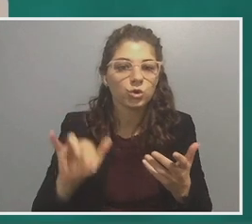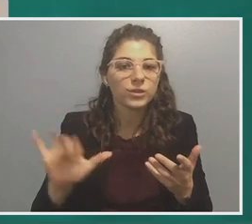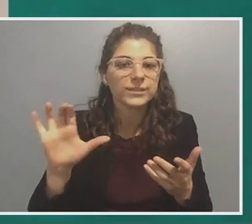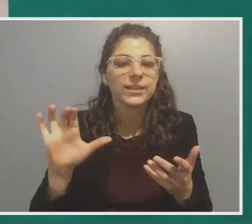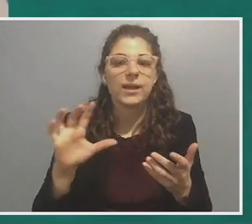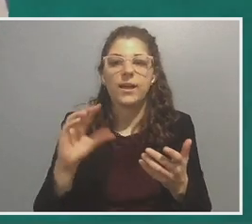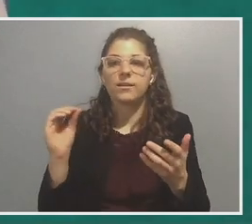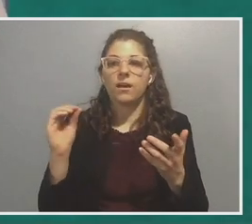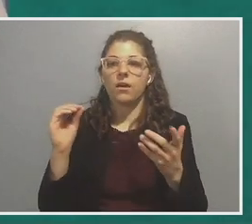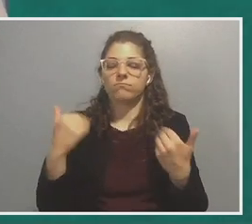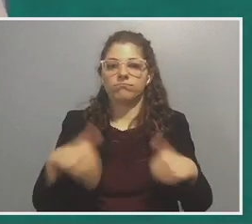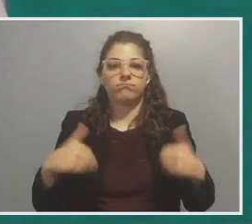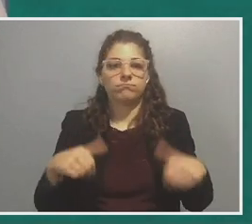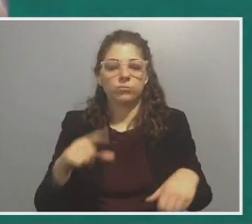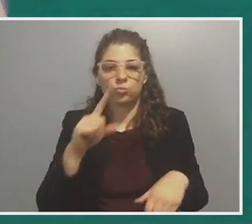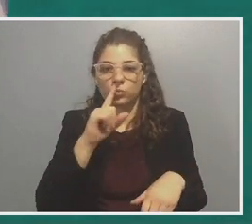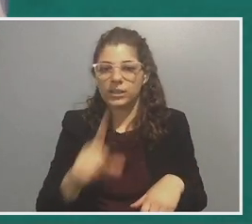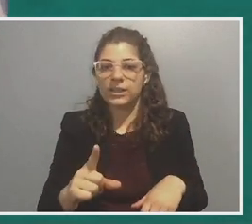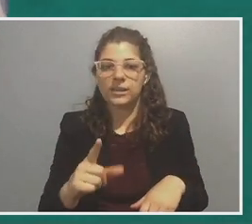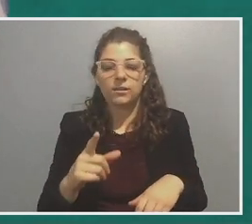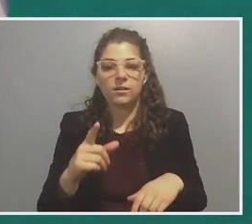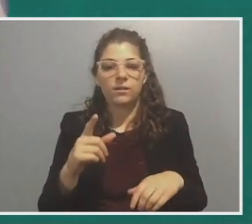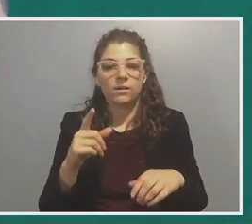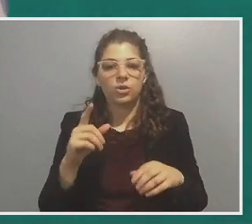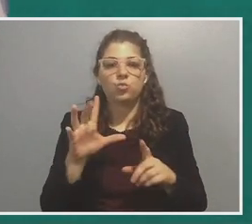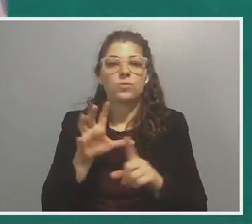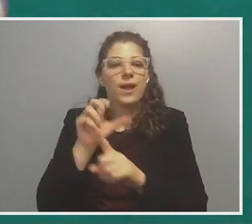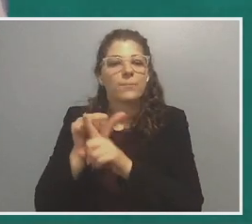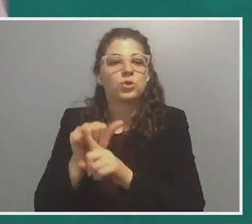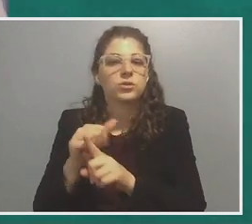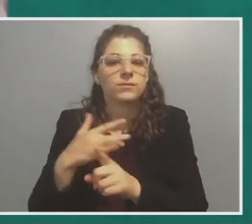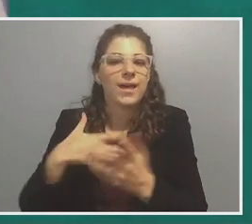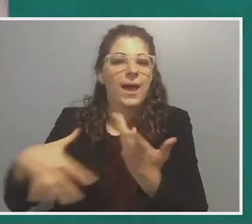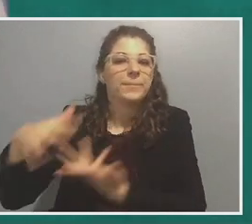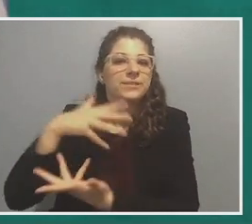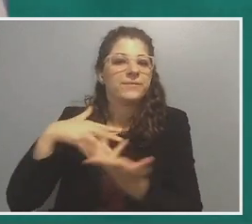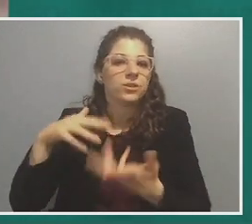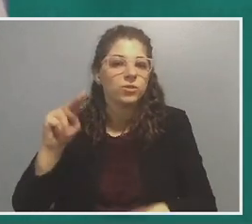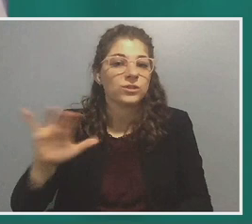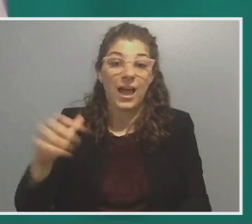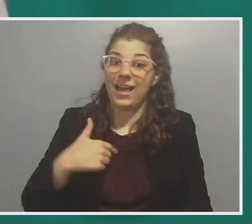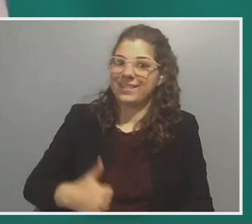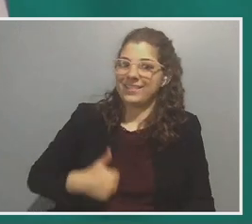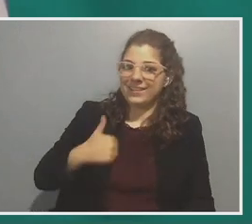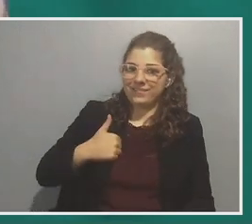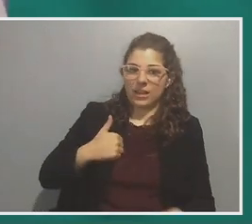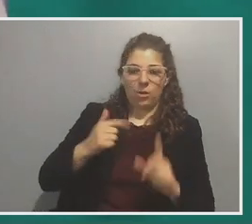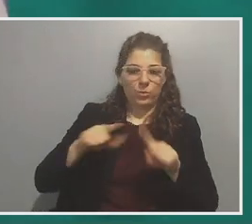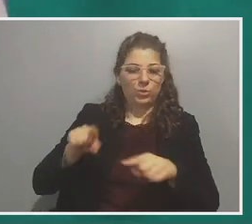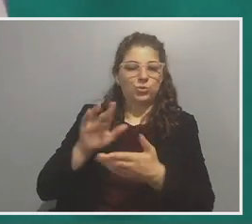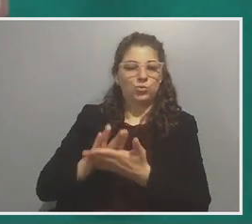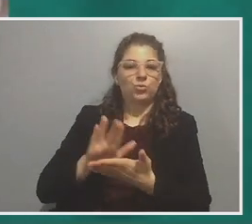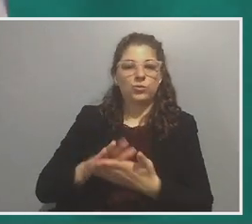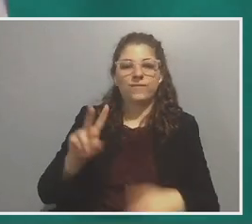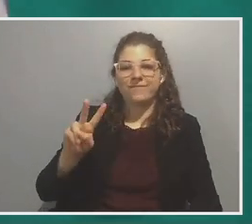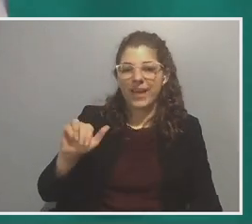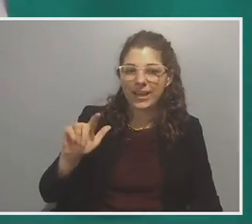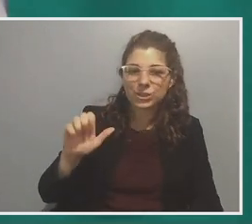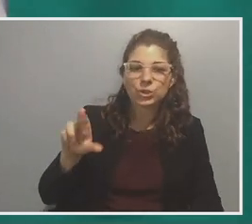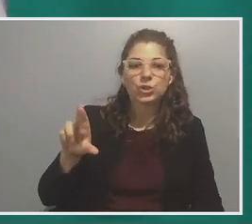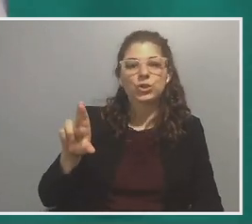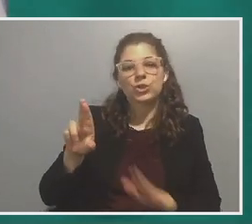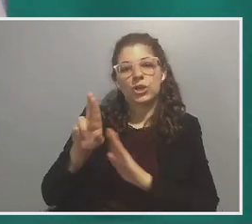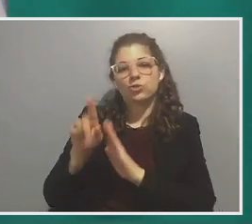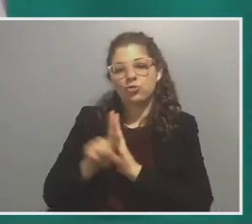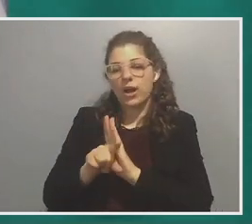you really, uh, captured the atmospherics of New York city. I lived in New York city. went to school of Vassar undergrad and that,